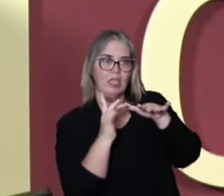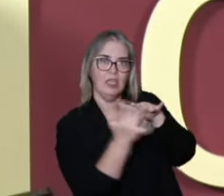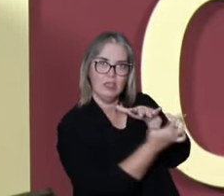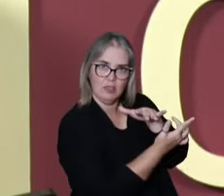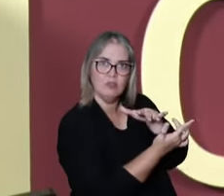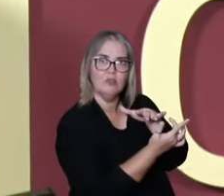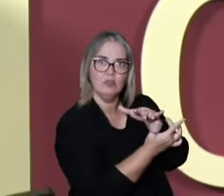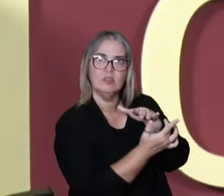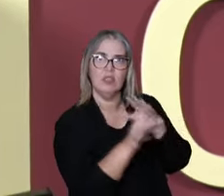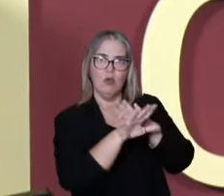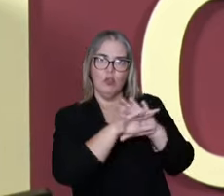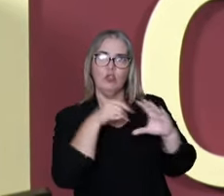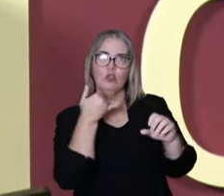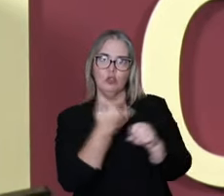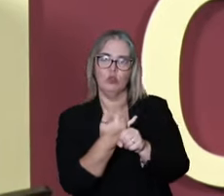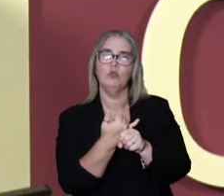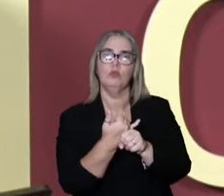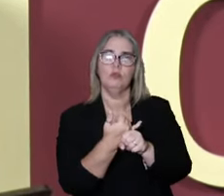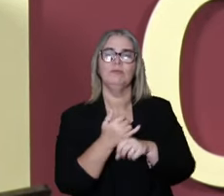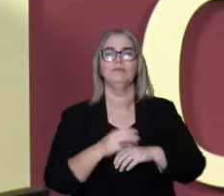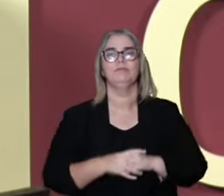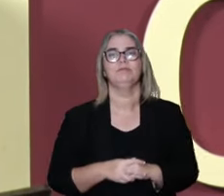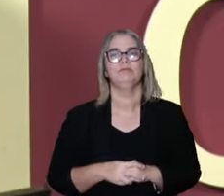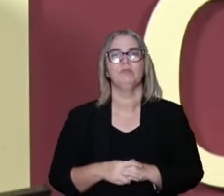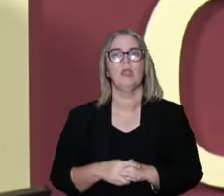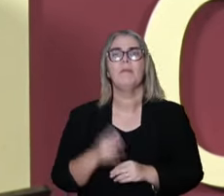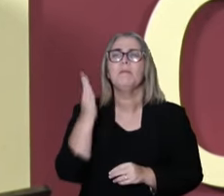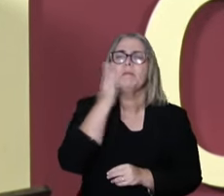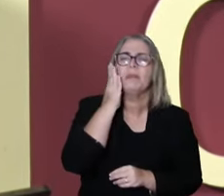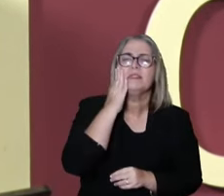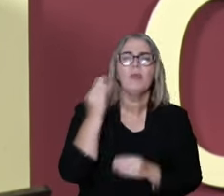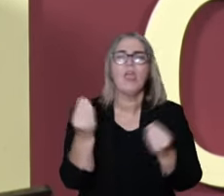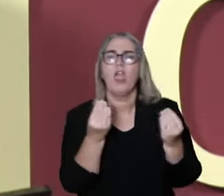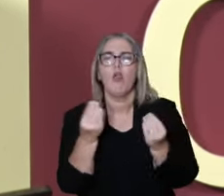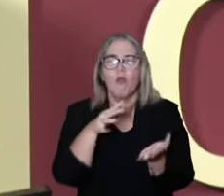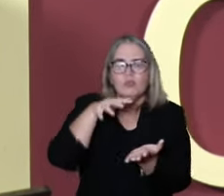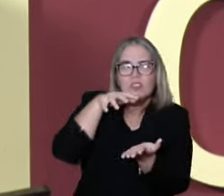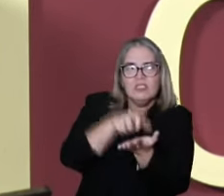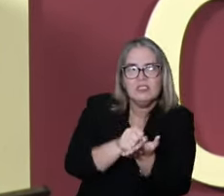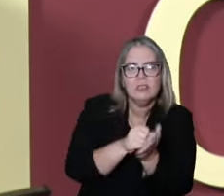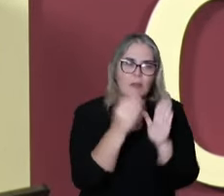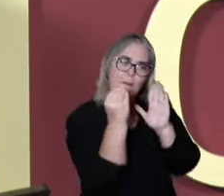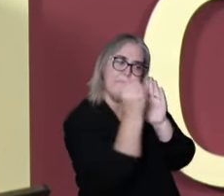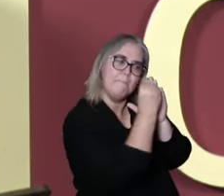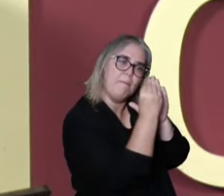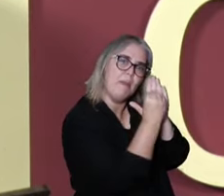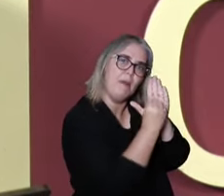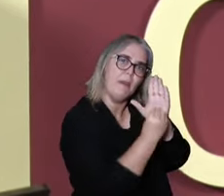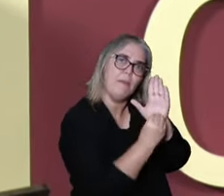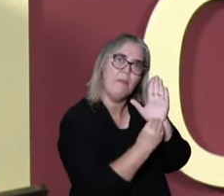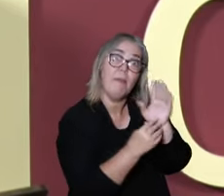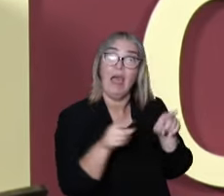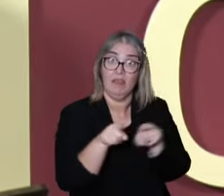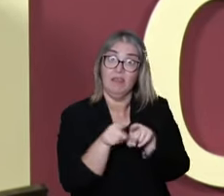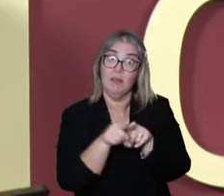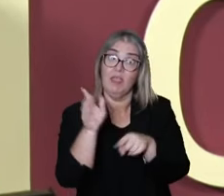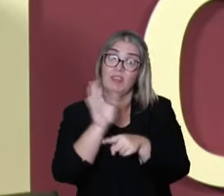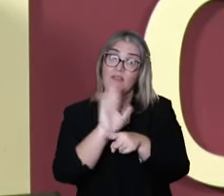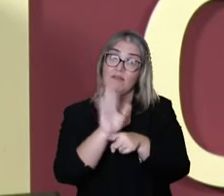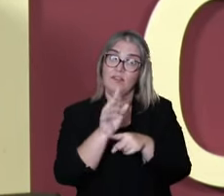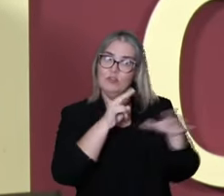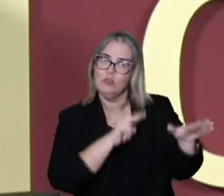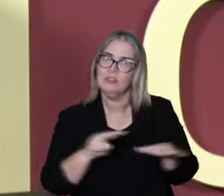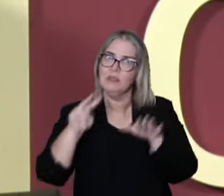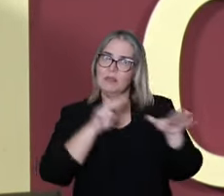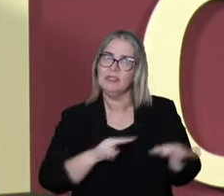Follow us on our YouTube channel, Café Filosófico CPFL, to know more about anything